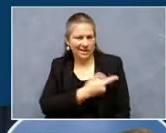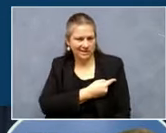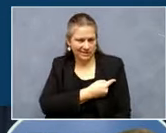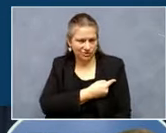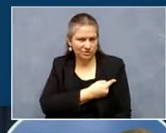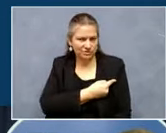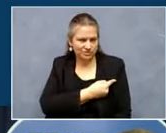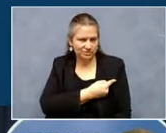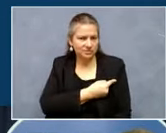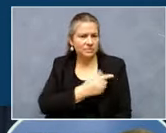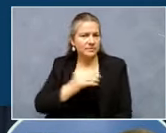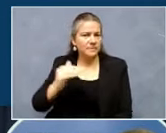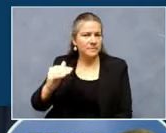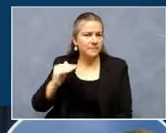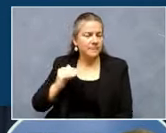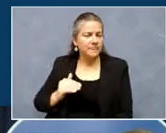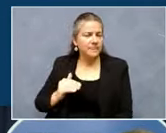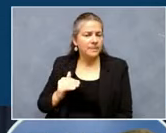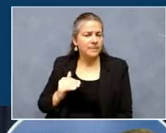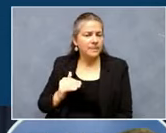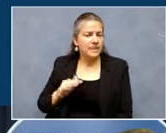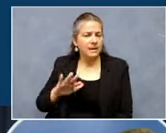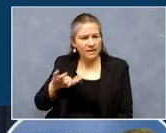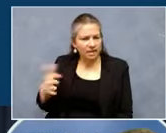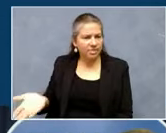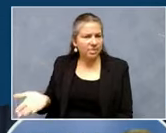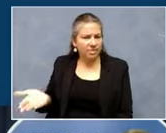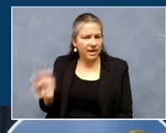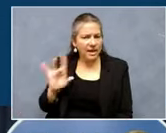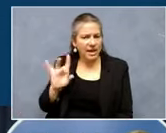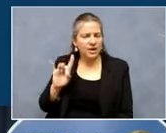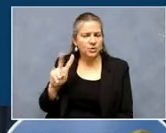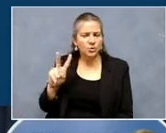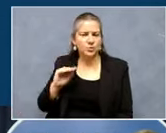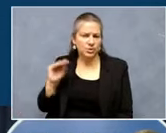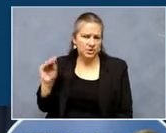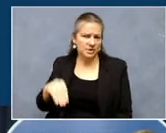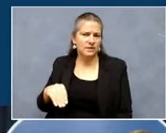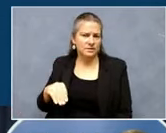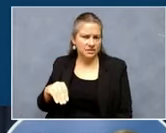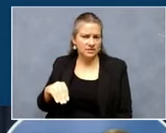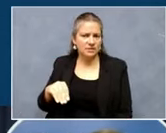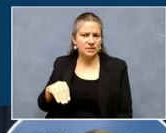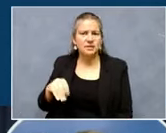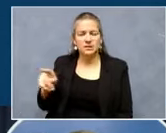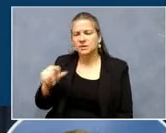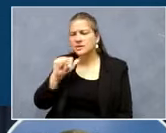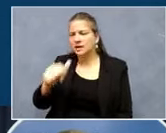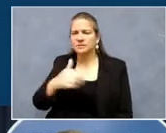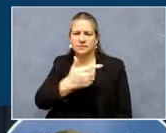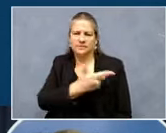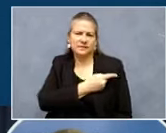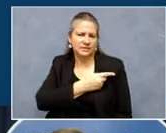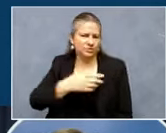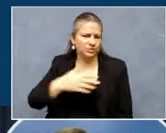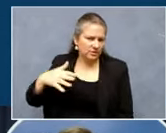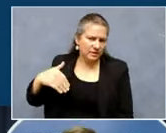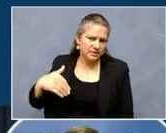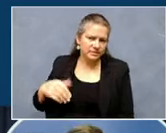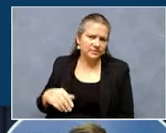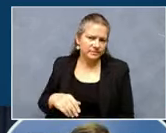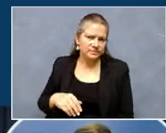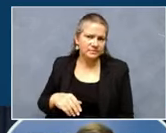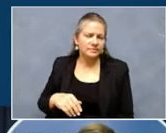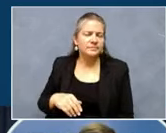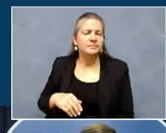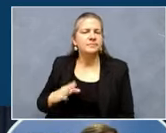And then deaths, 82% of all deaths, unvaccinated individuals. But this is what brings us back